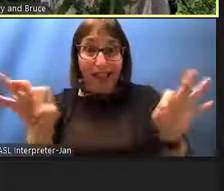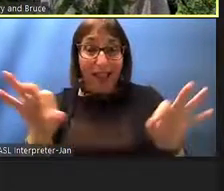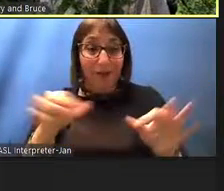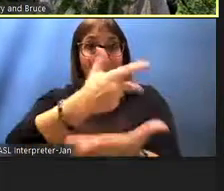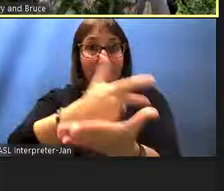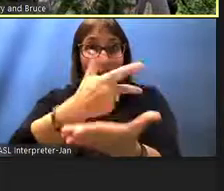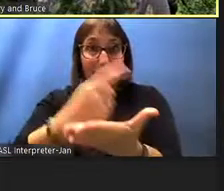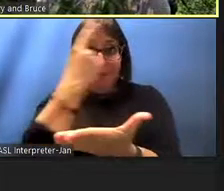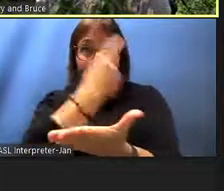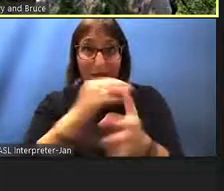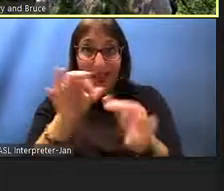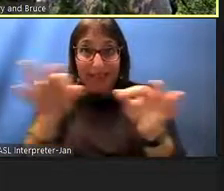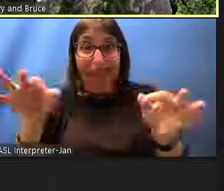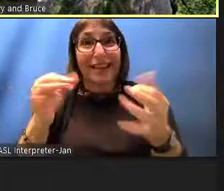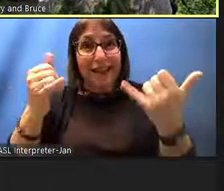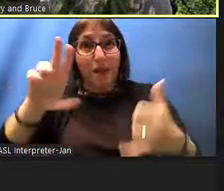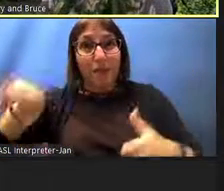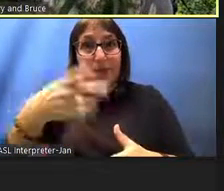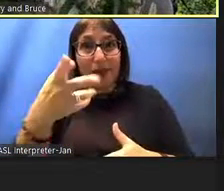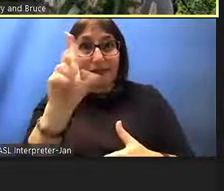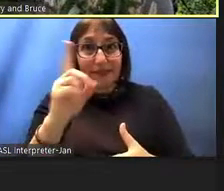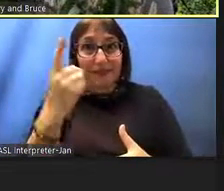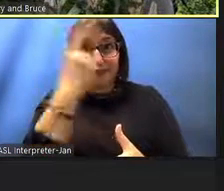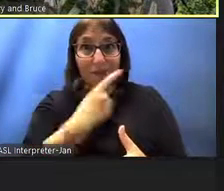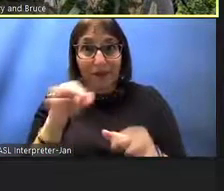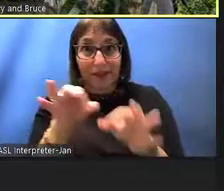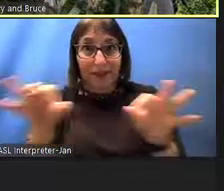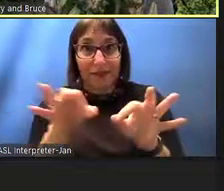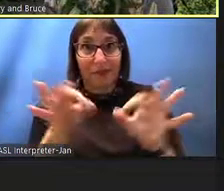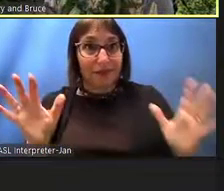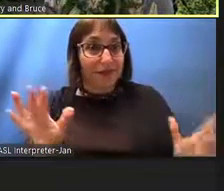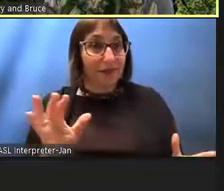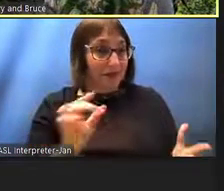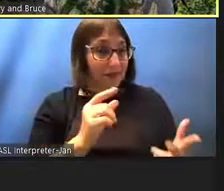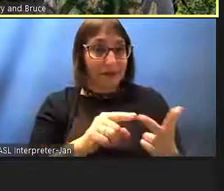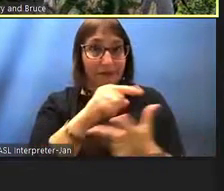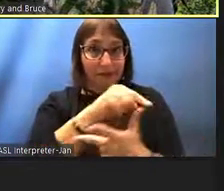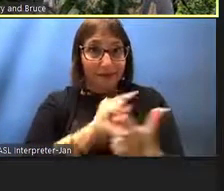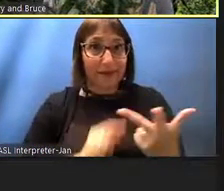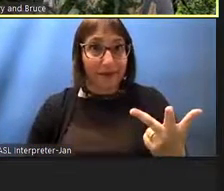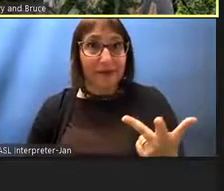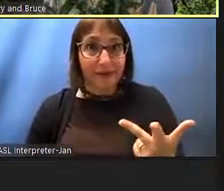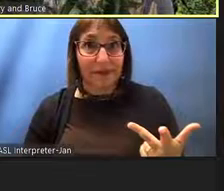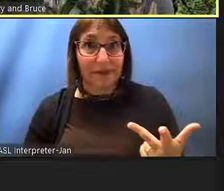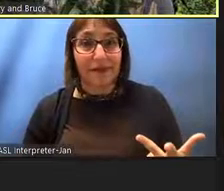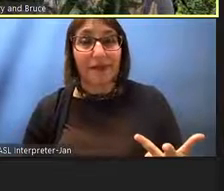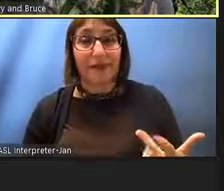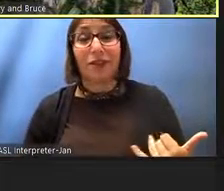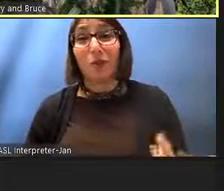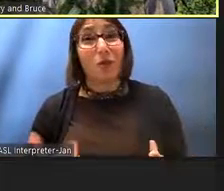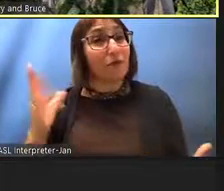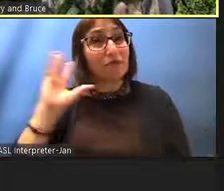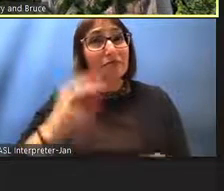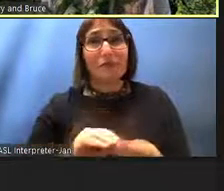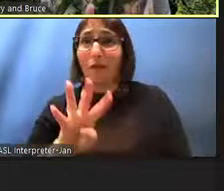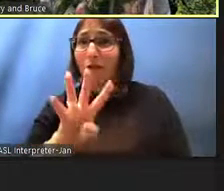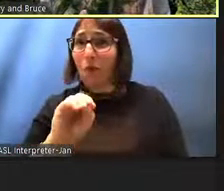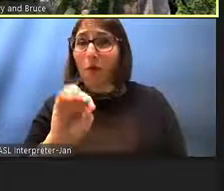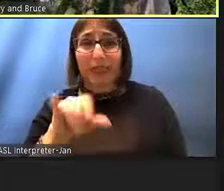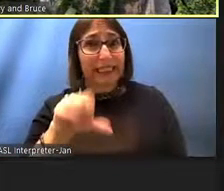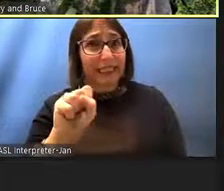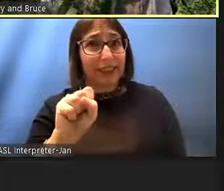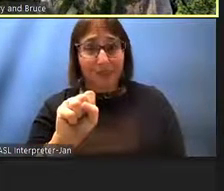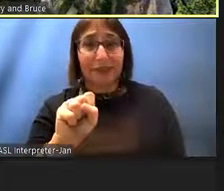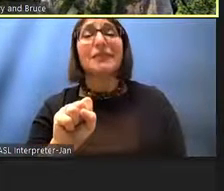language, and a PhD in Hawaiian language. So within this time of about 40 years, this has been the